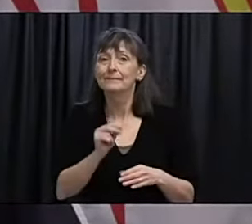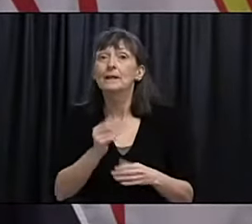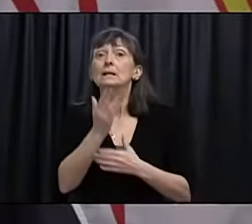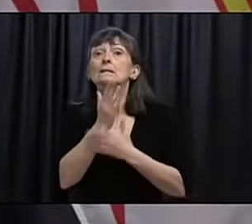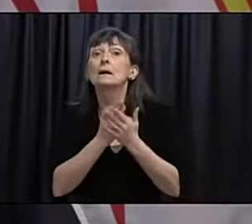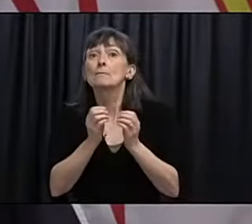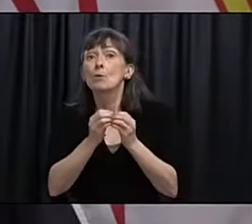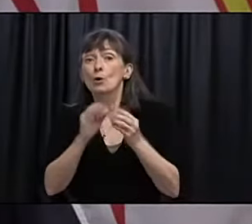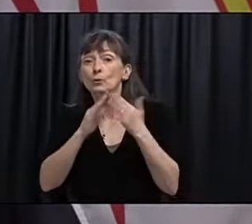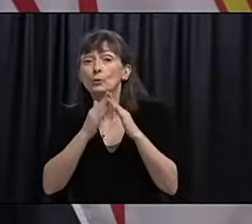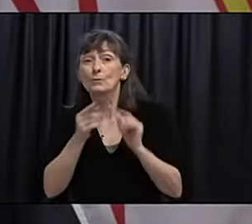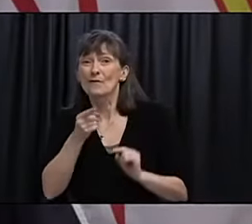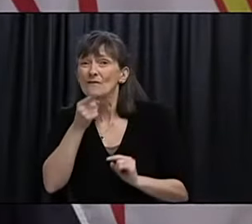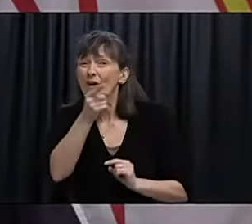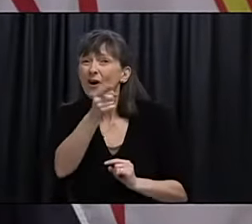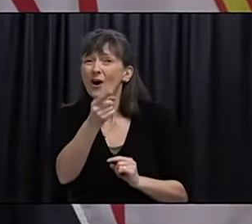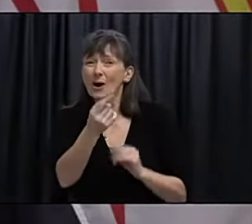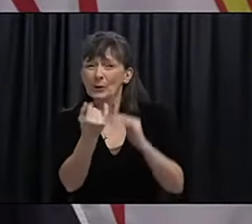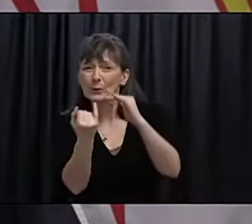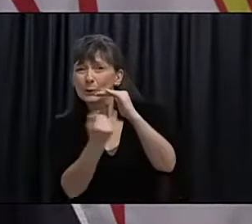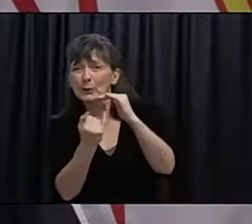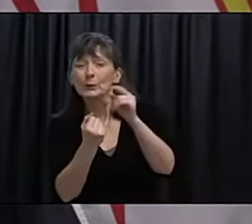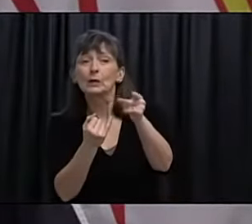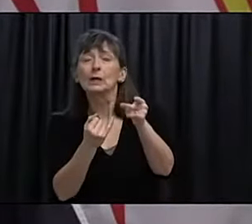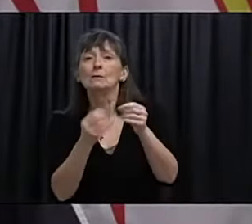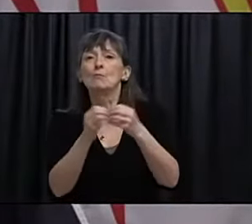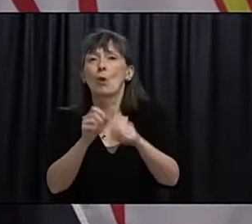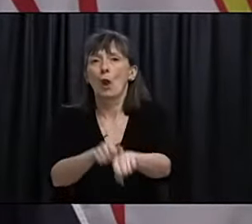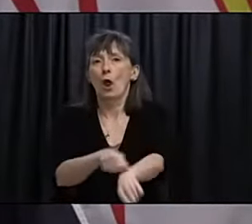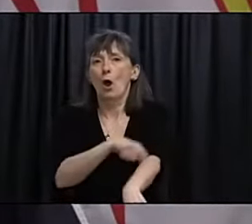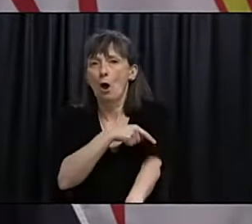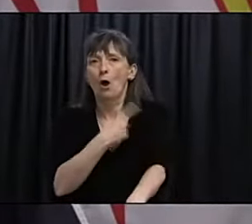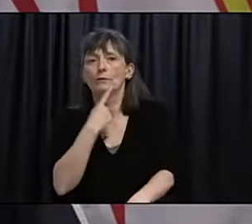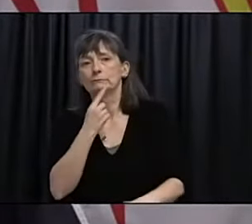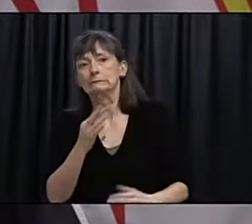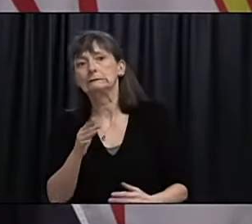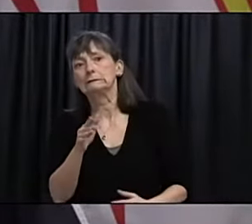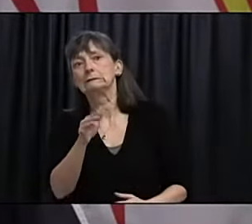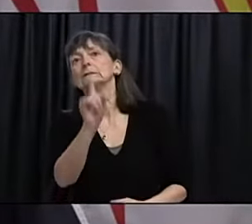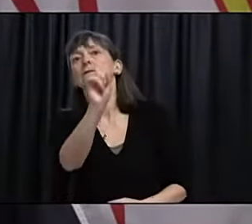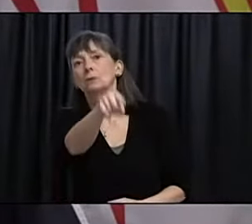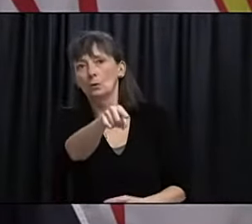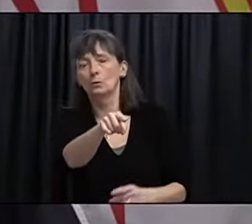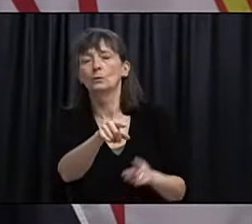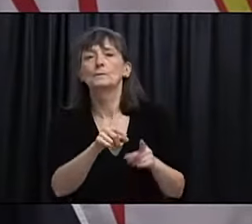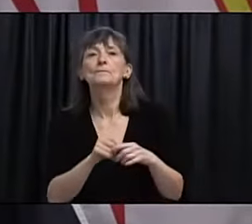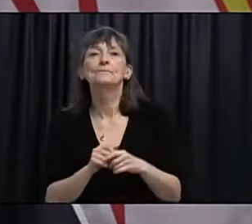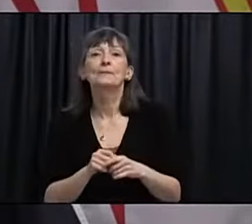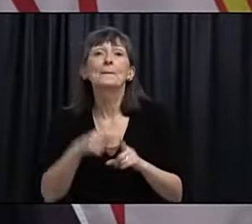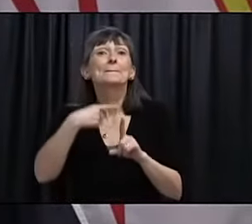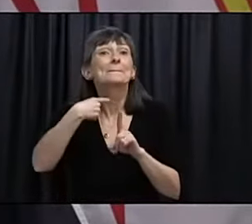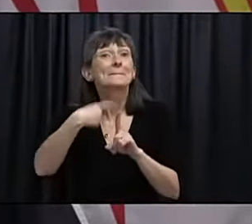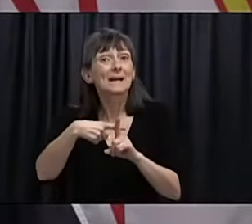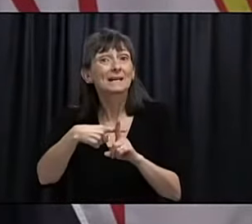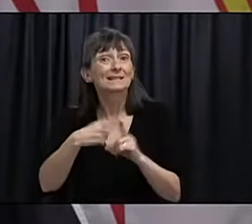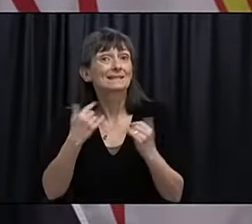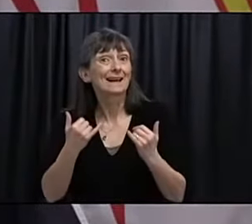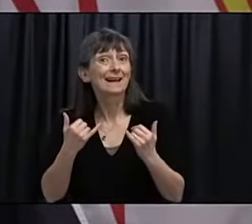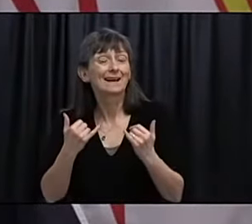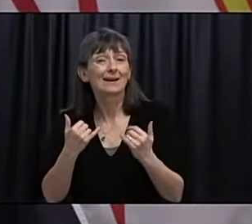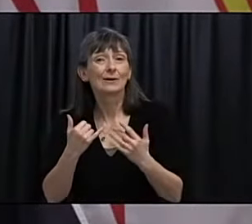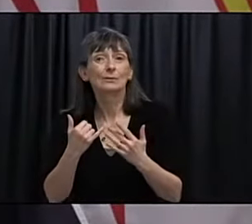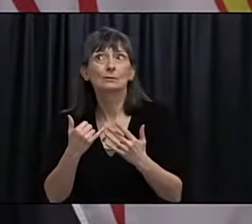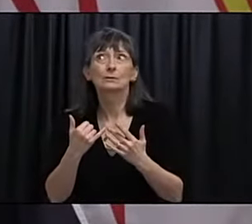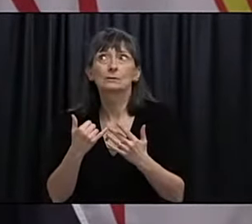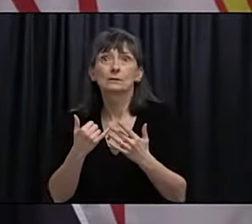bit more to get to. And especially now that we've extended the dose interval, you know, it may mean that they do more than just over